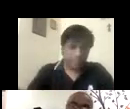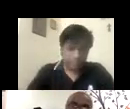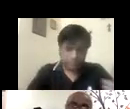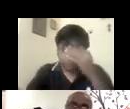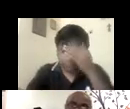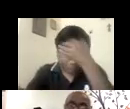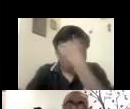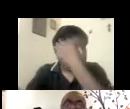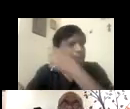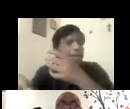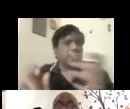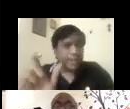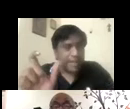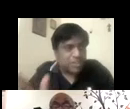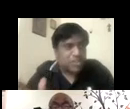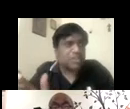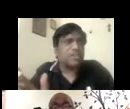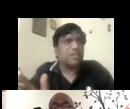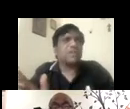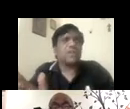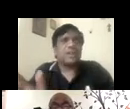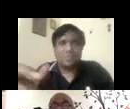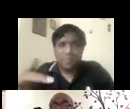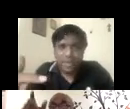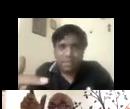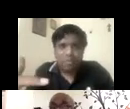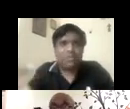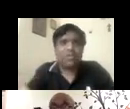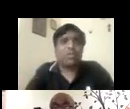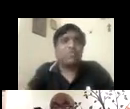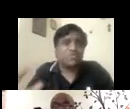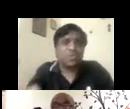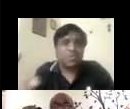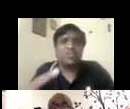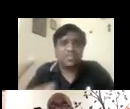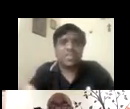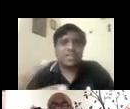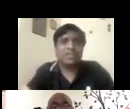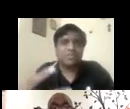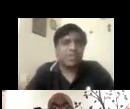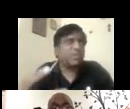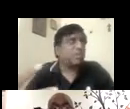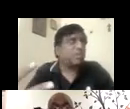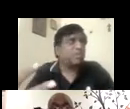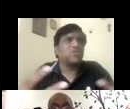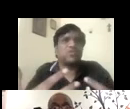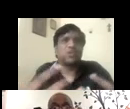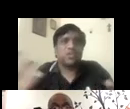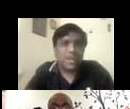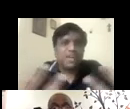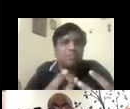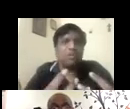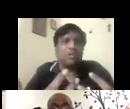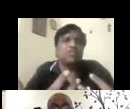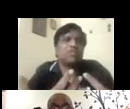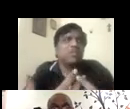an instructor, make it what we call, which is popularly, it's getting very, very popular, which is called